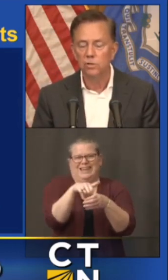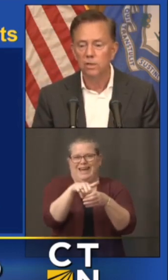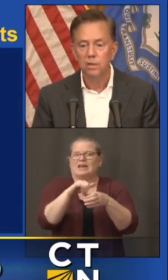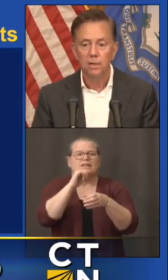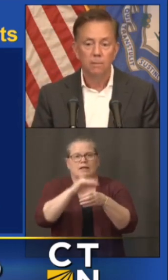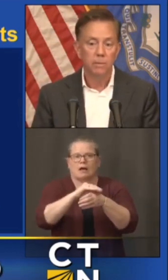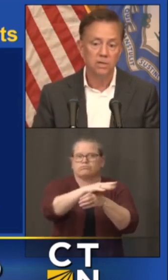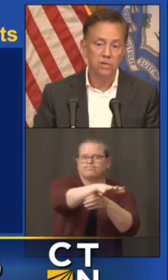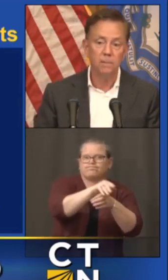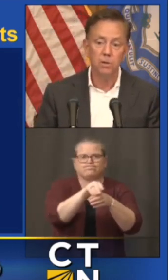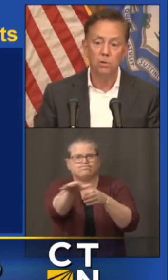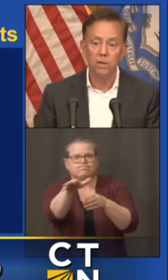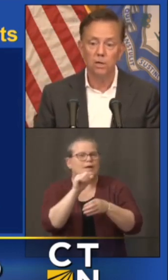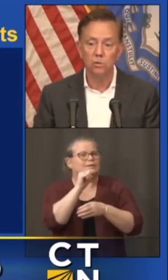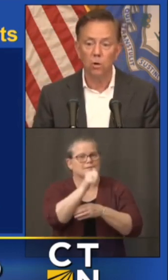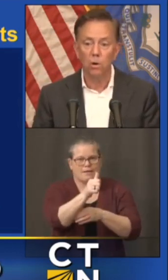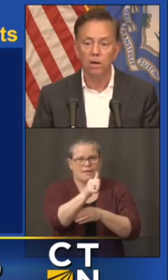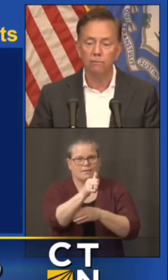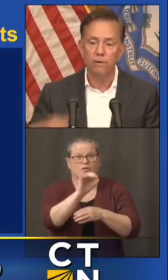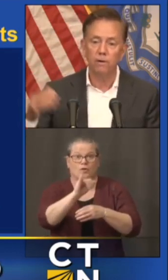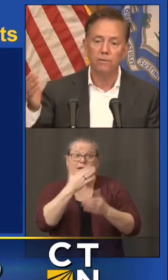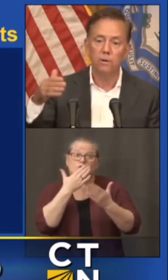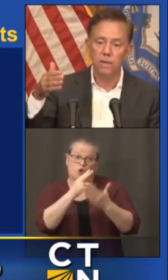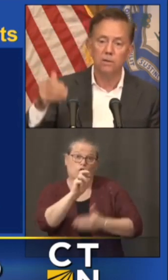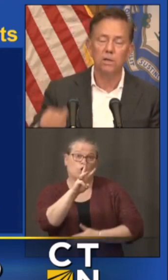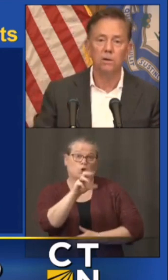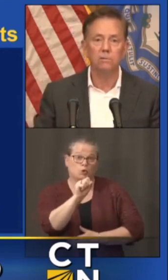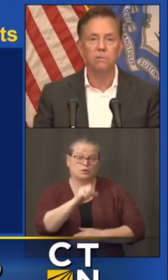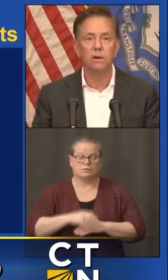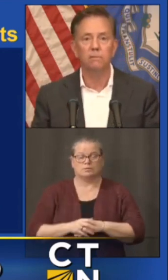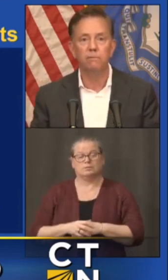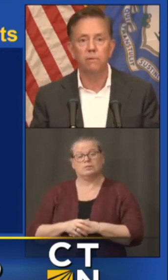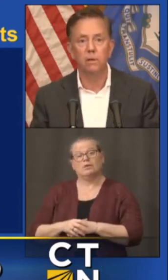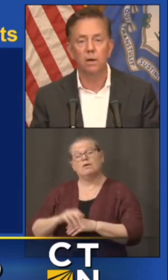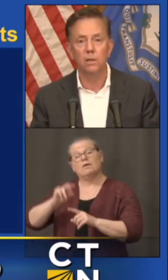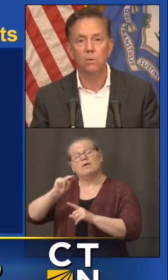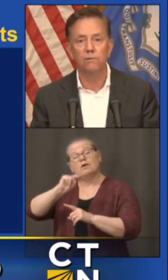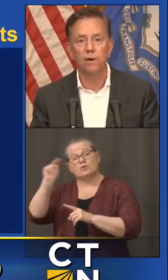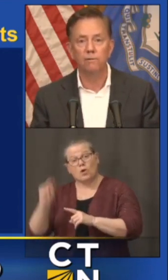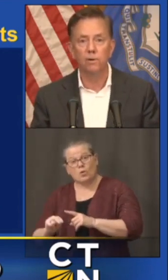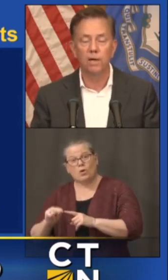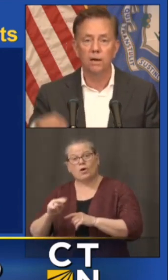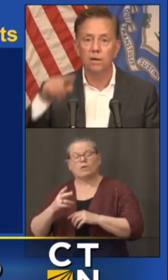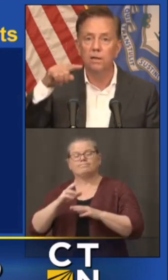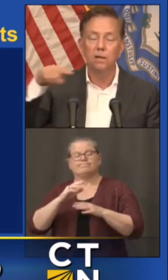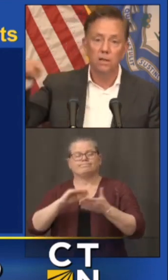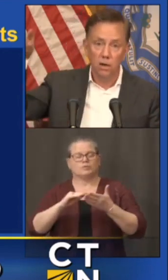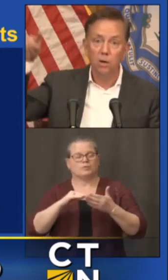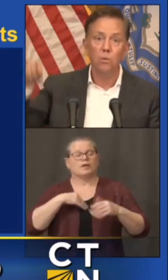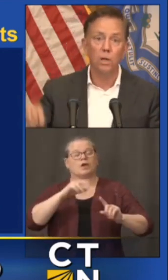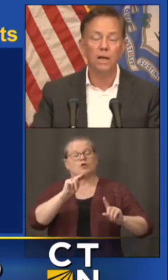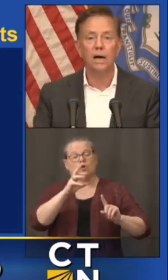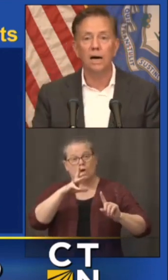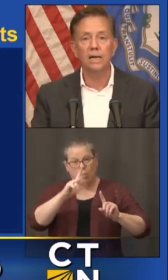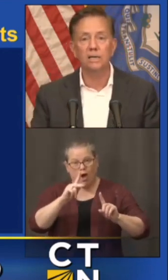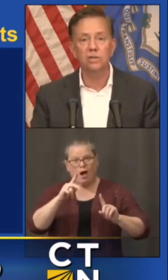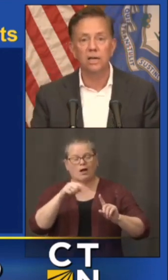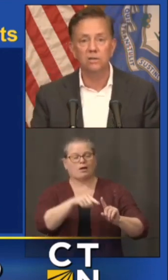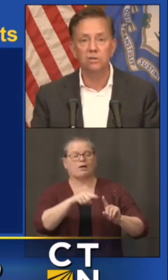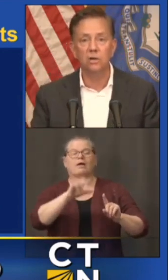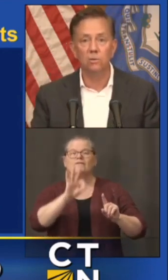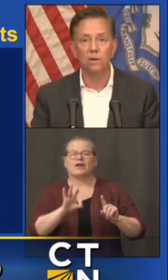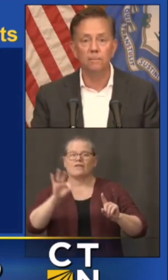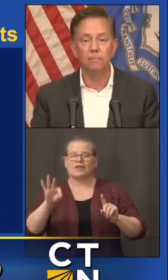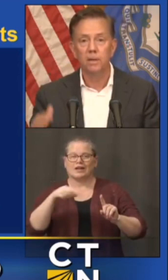news by the same token a Norwalk and Fairfield down there in lower Fairfield County they are more like a hockey